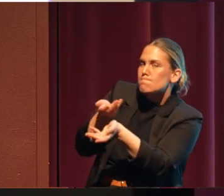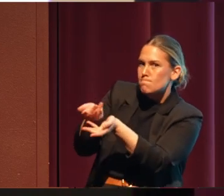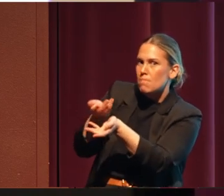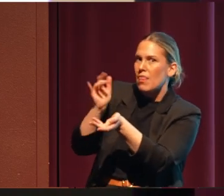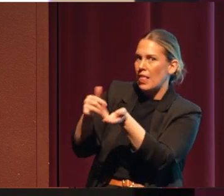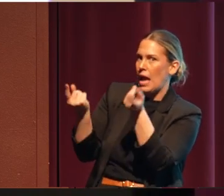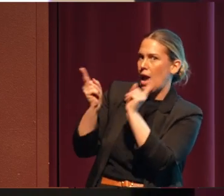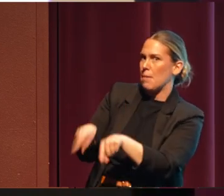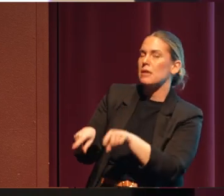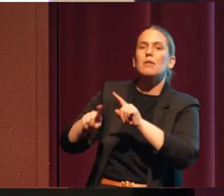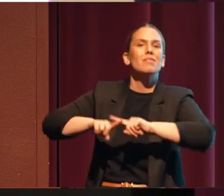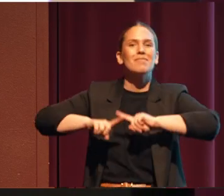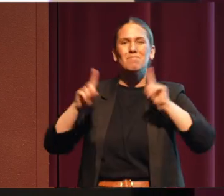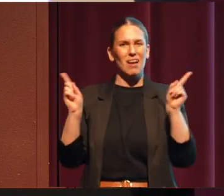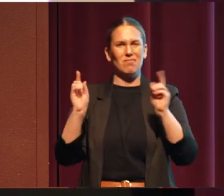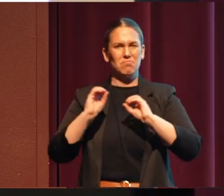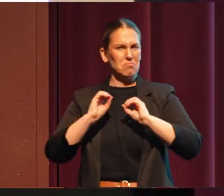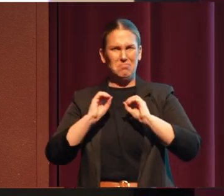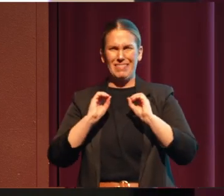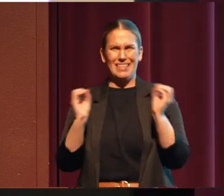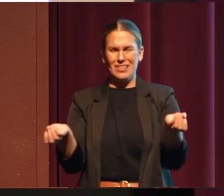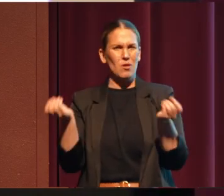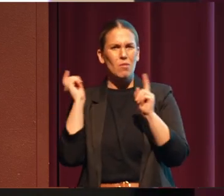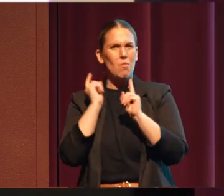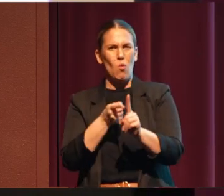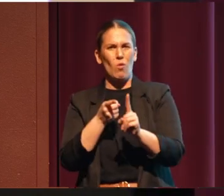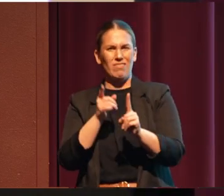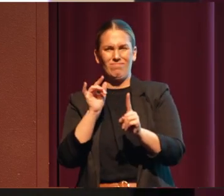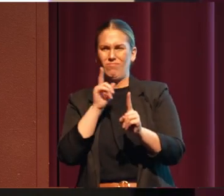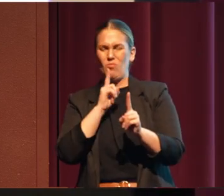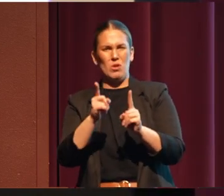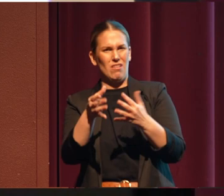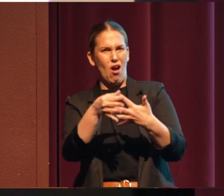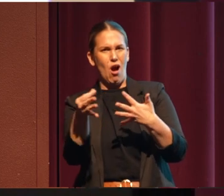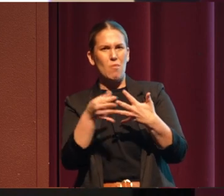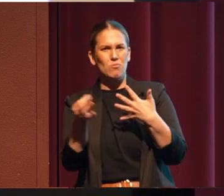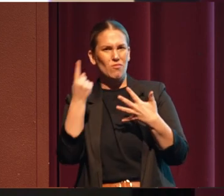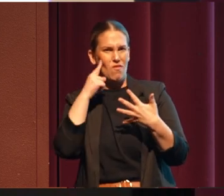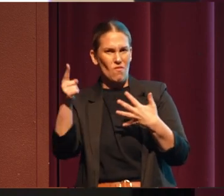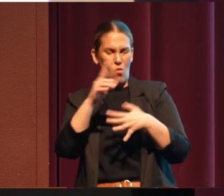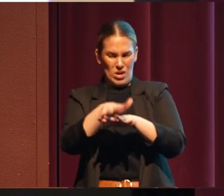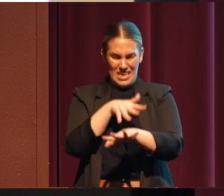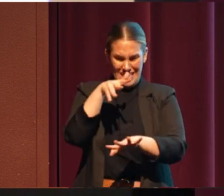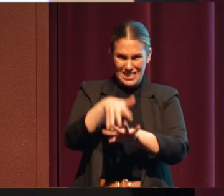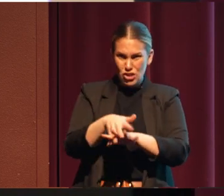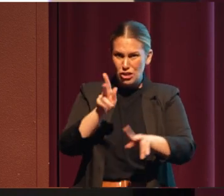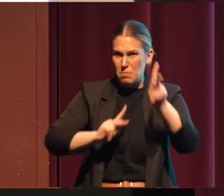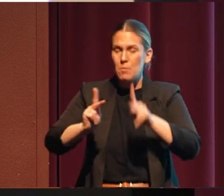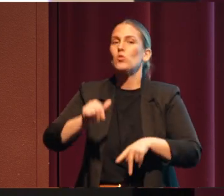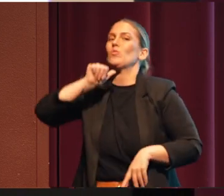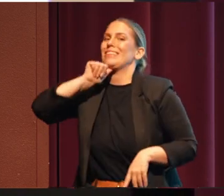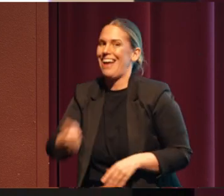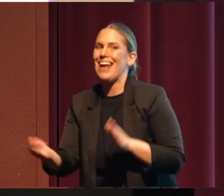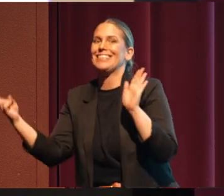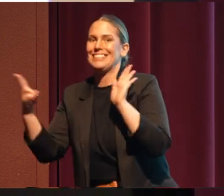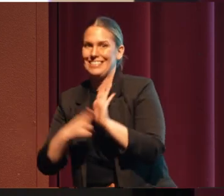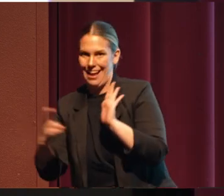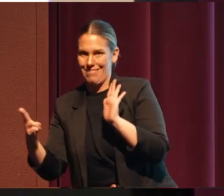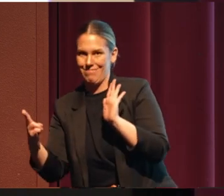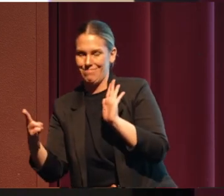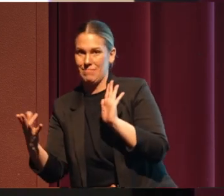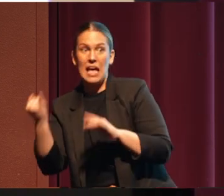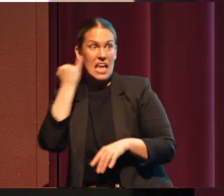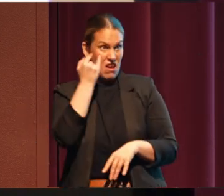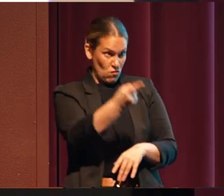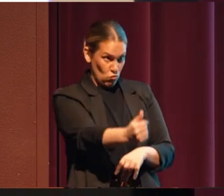But at no point was it ever an option for Native people to not sign the treaty. If you refused